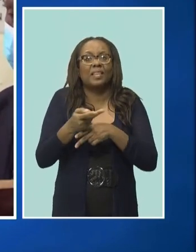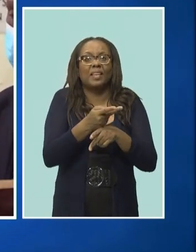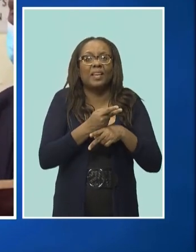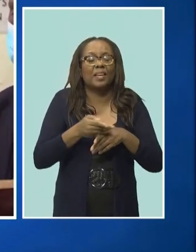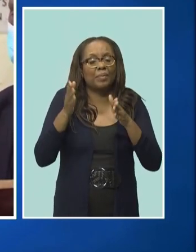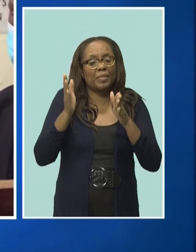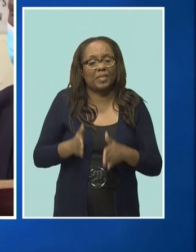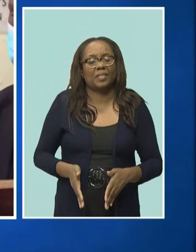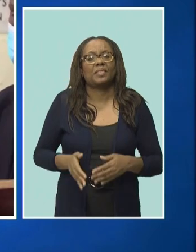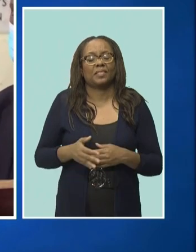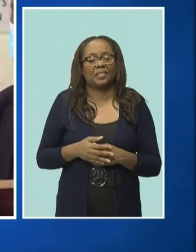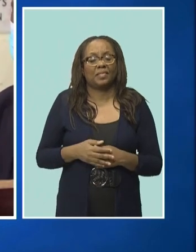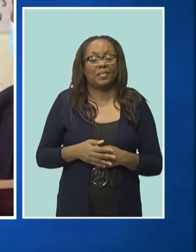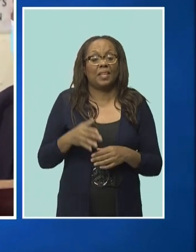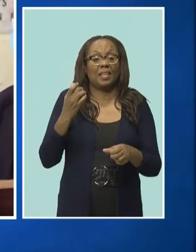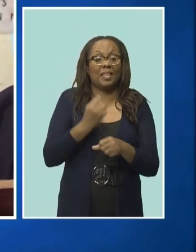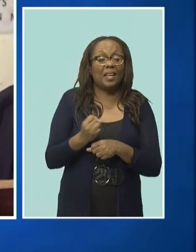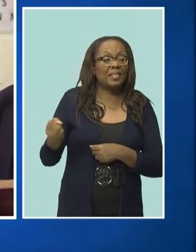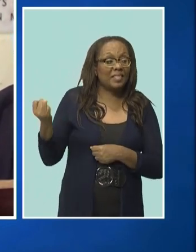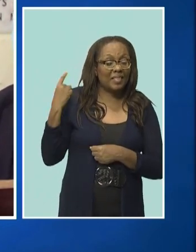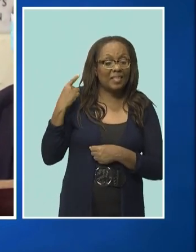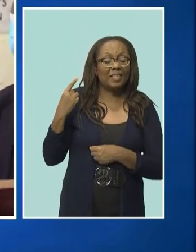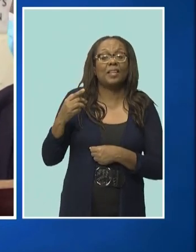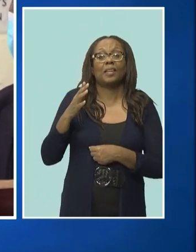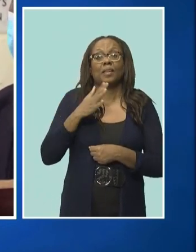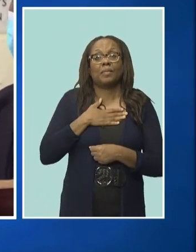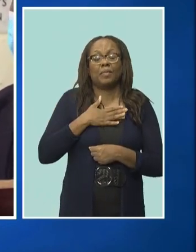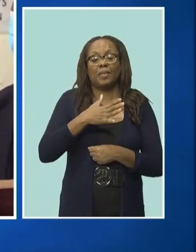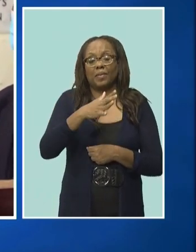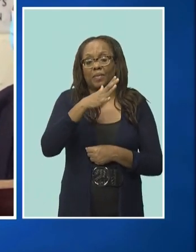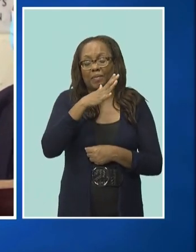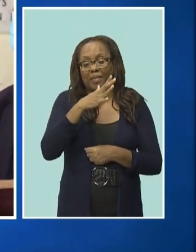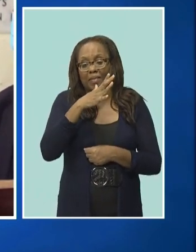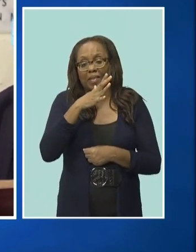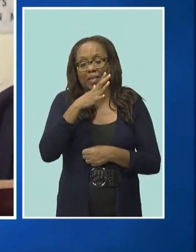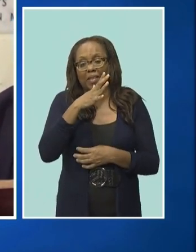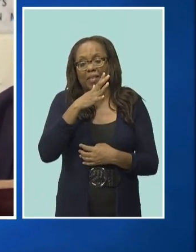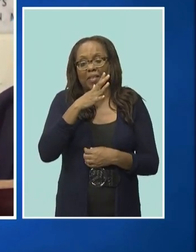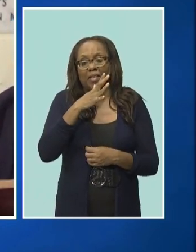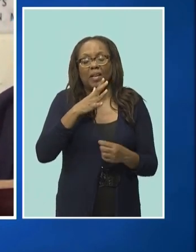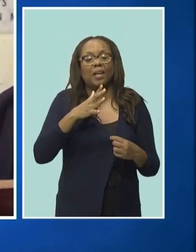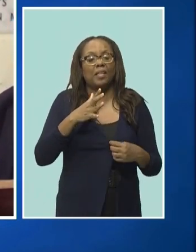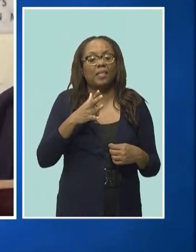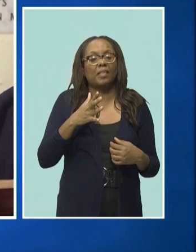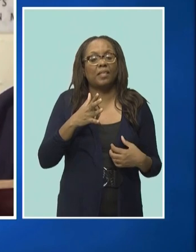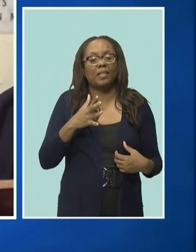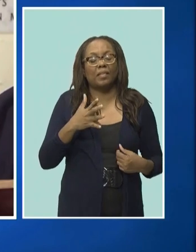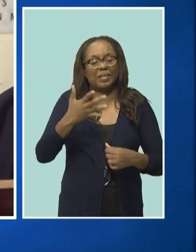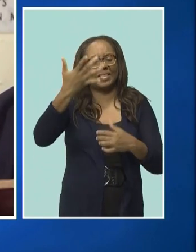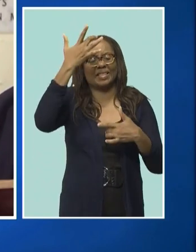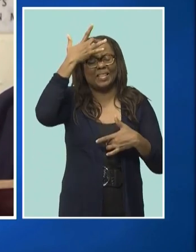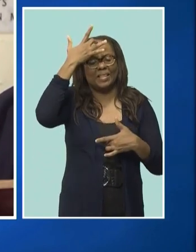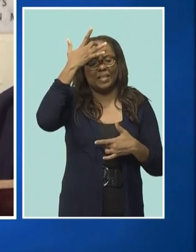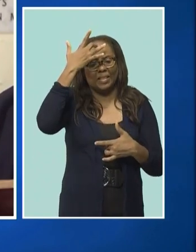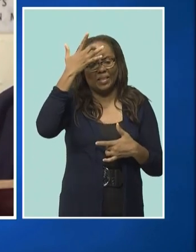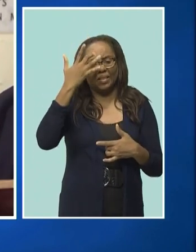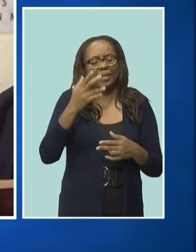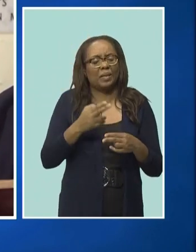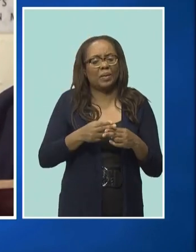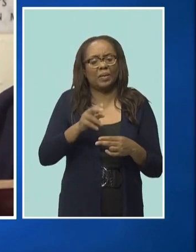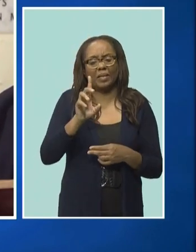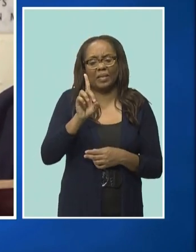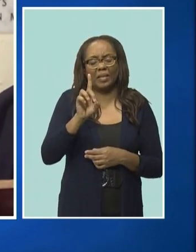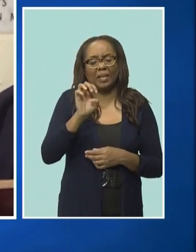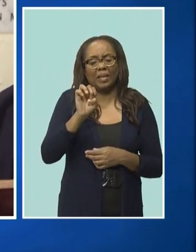was shown during the last year when my mother was going through the latter stages of dementia and she was unable to feed